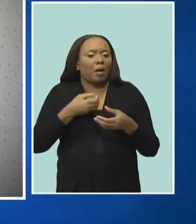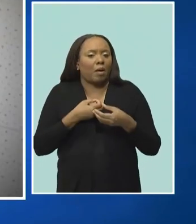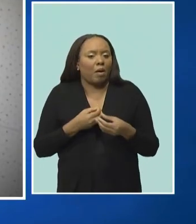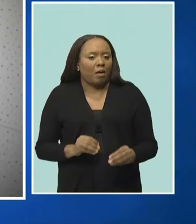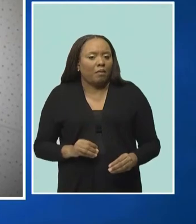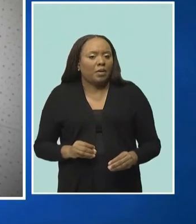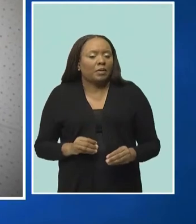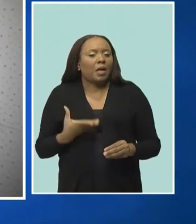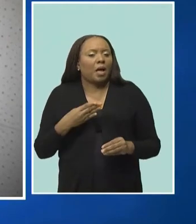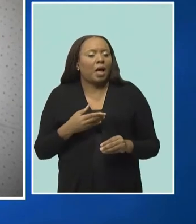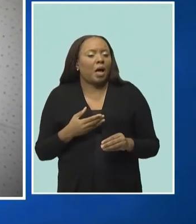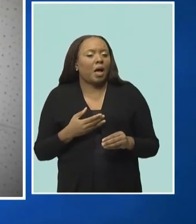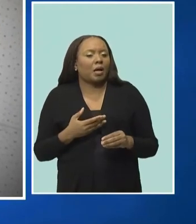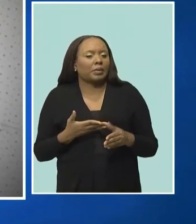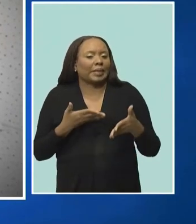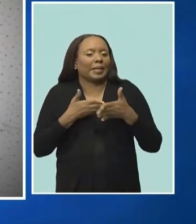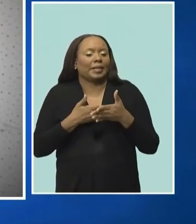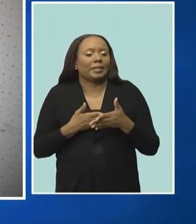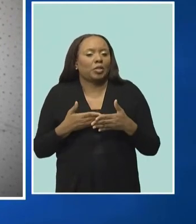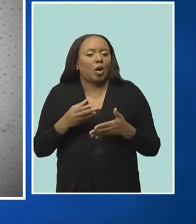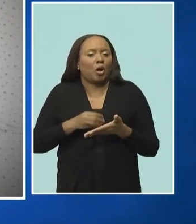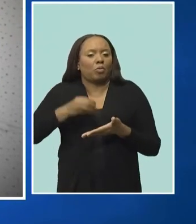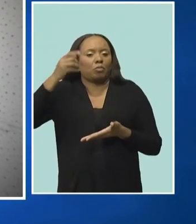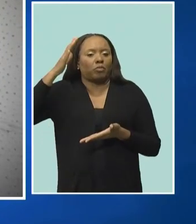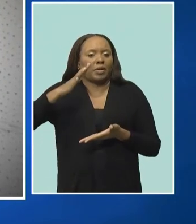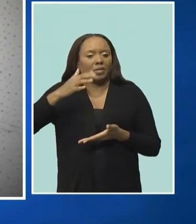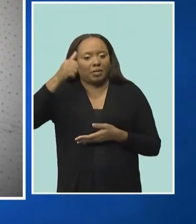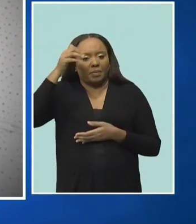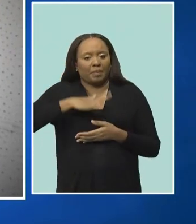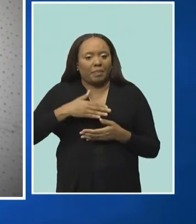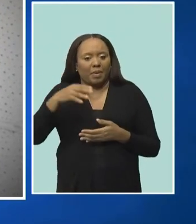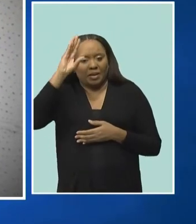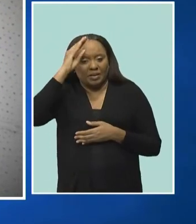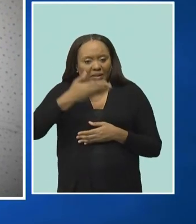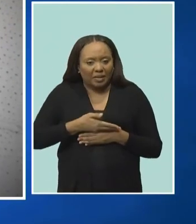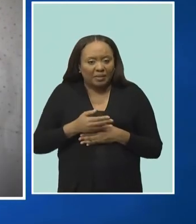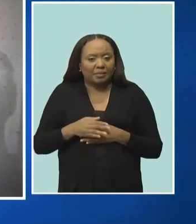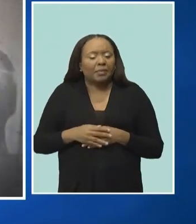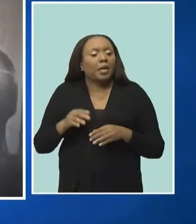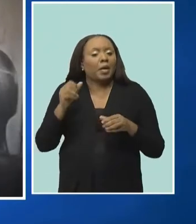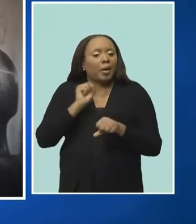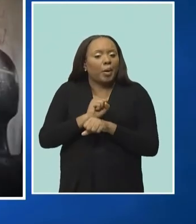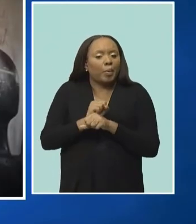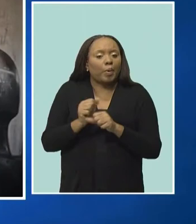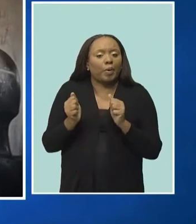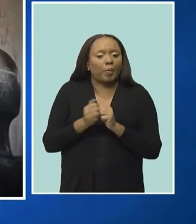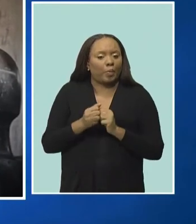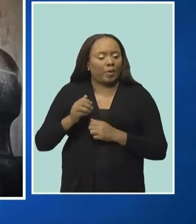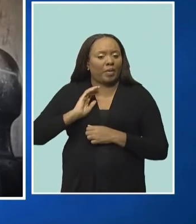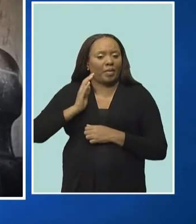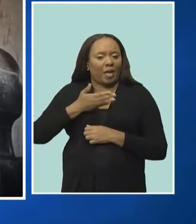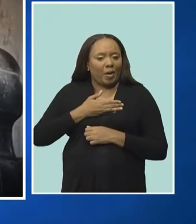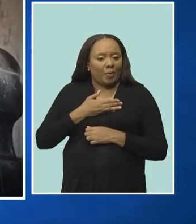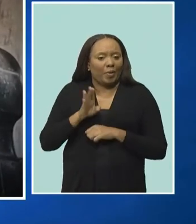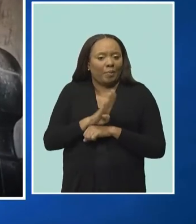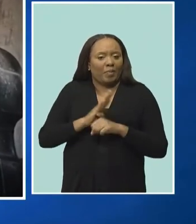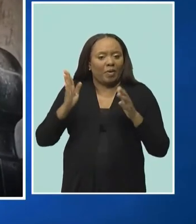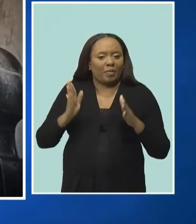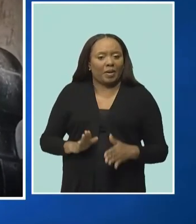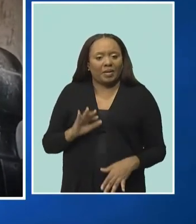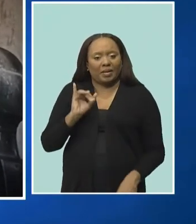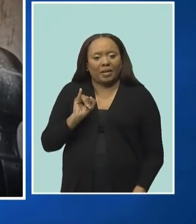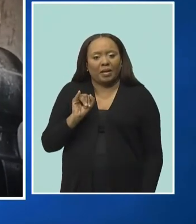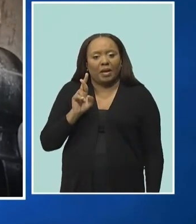Apart from contentious elections, there were several scandals to go around. Belafonte also worked with the late Irvin